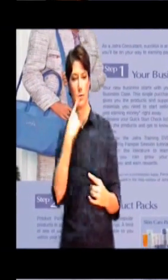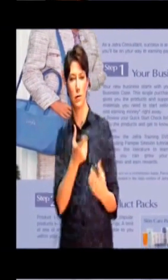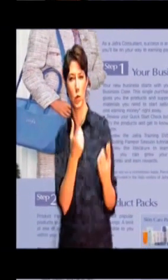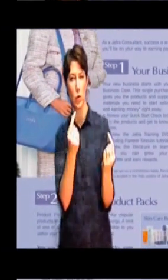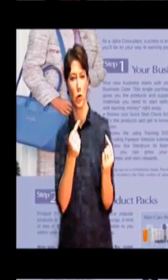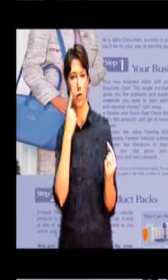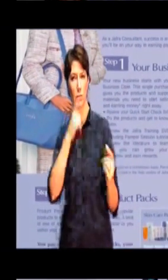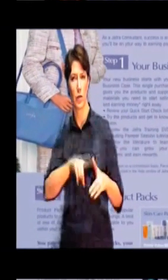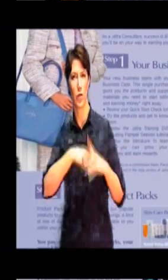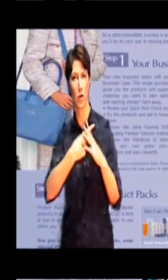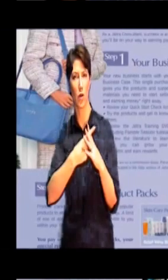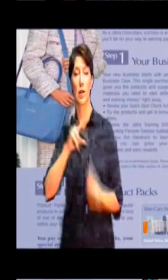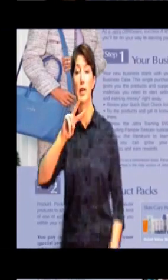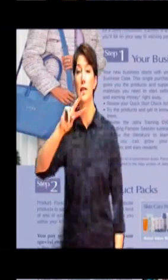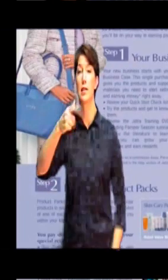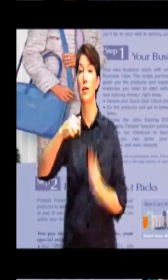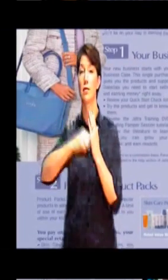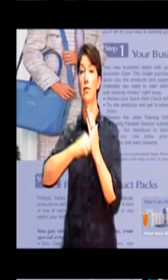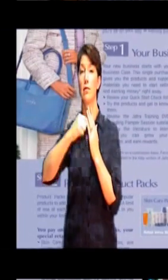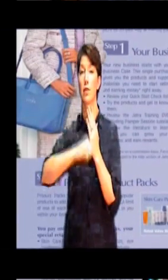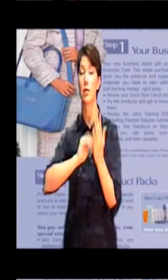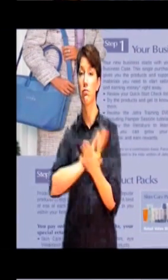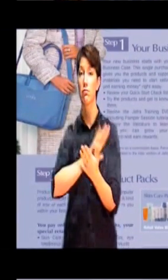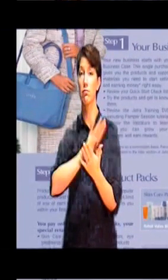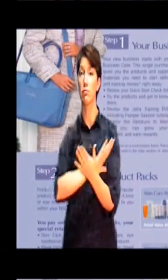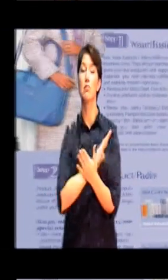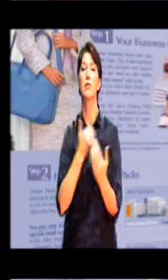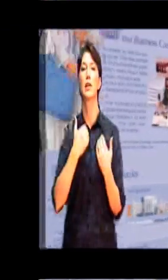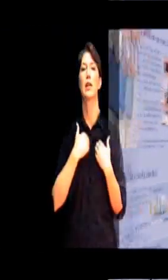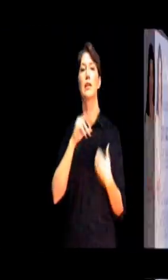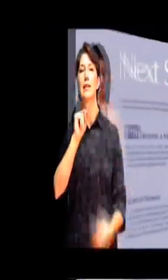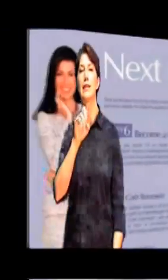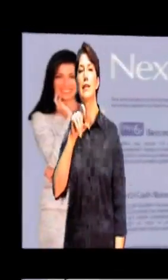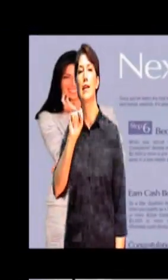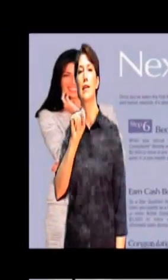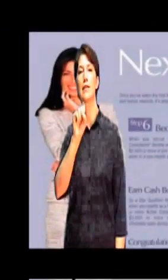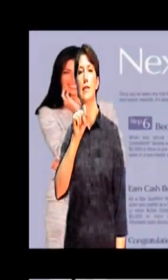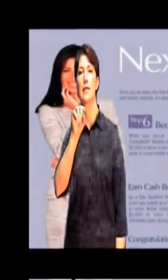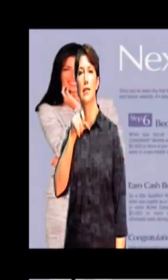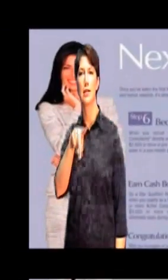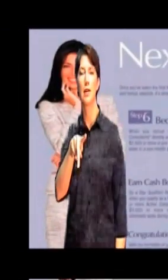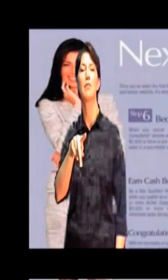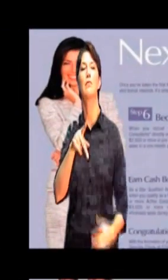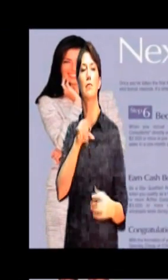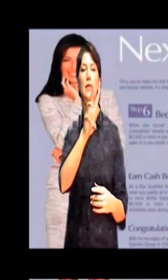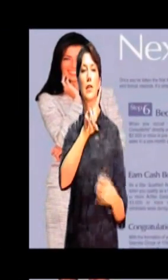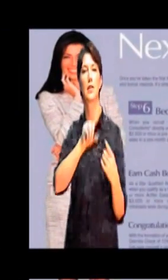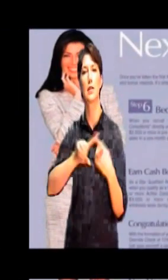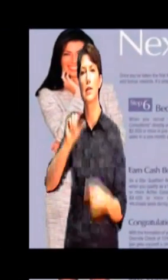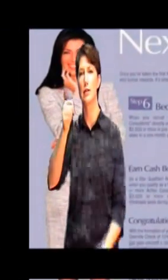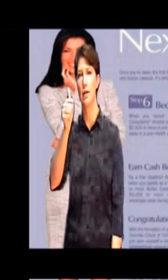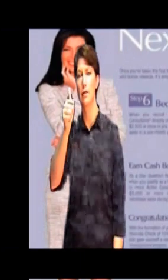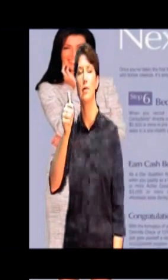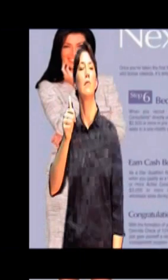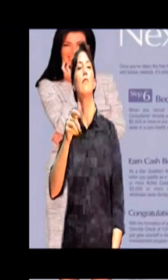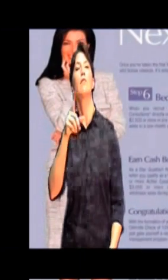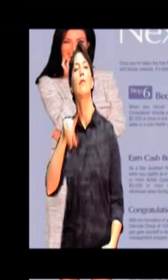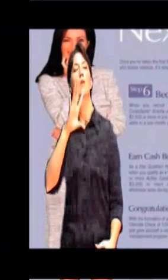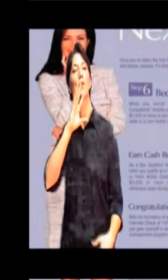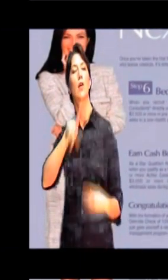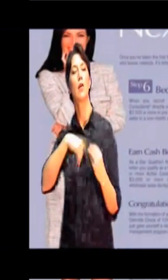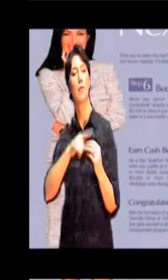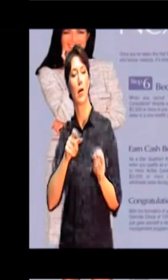available for you as a new consultant. The second flyer is your next steps flyer which are steps 6-10 which give you